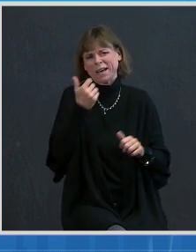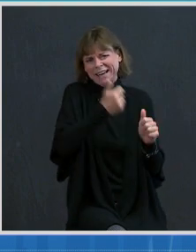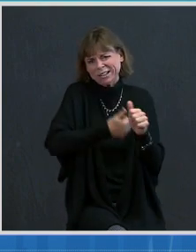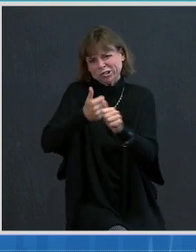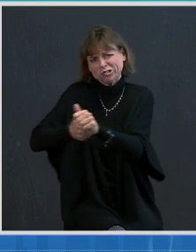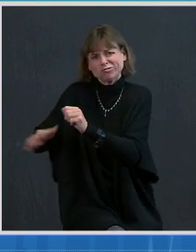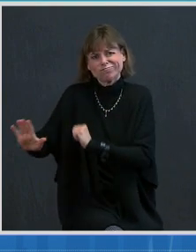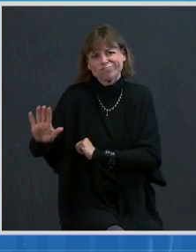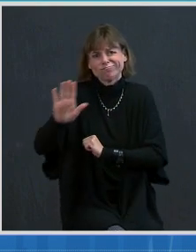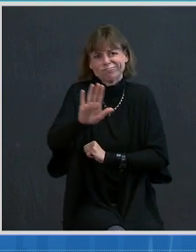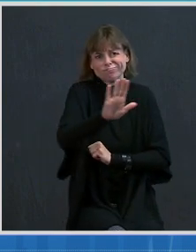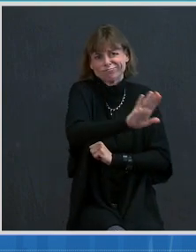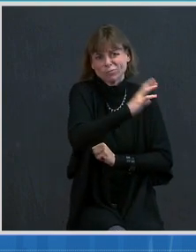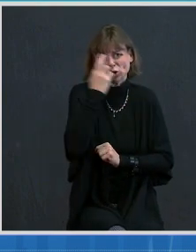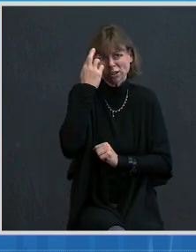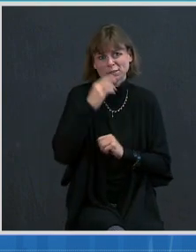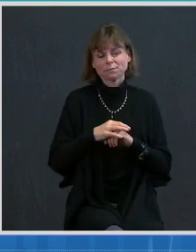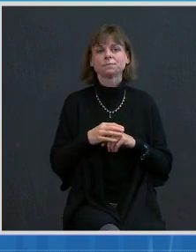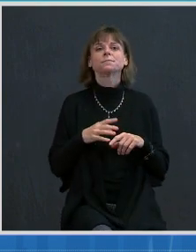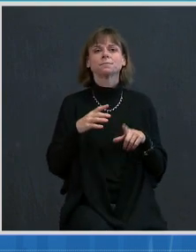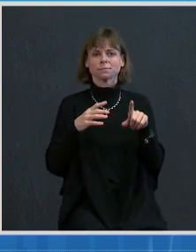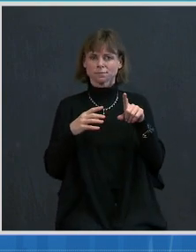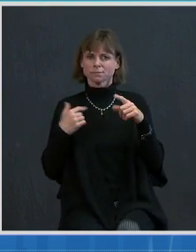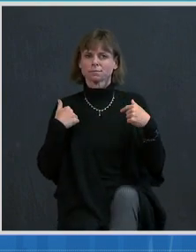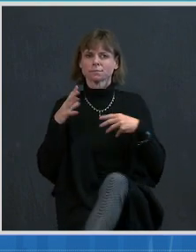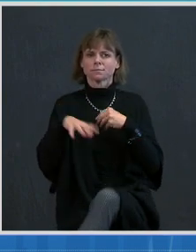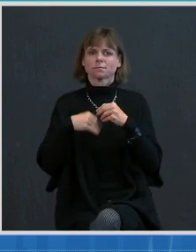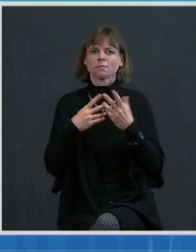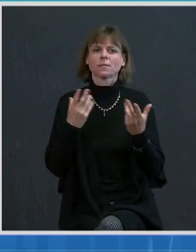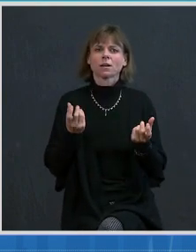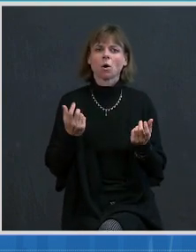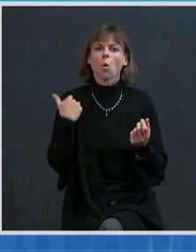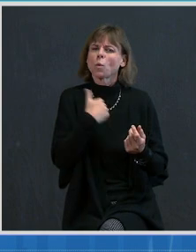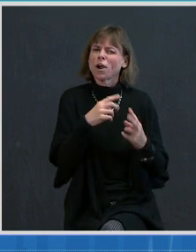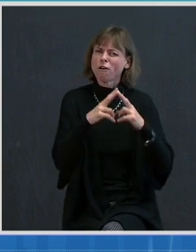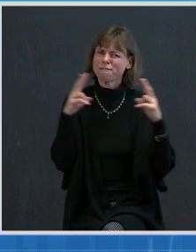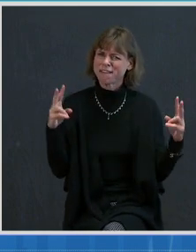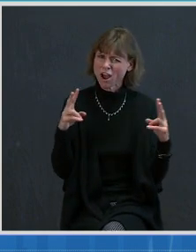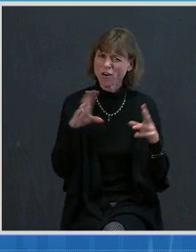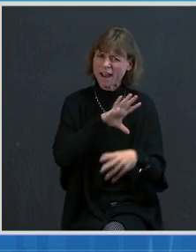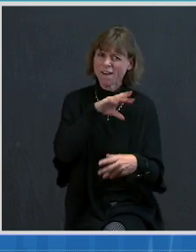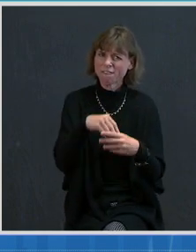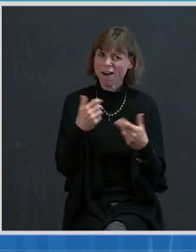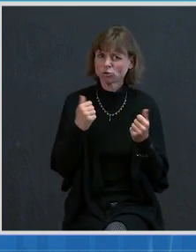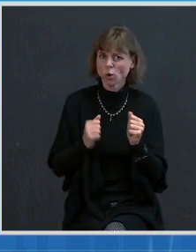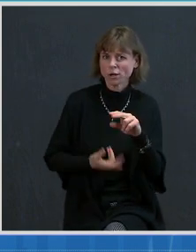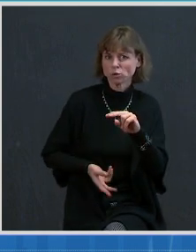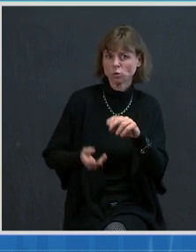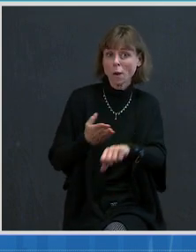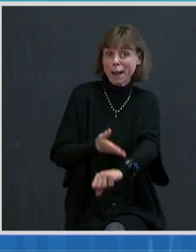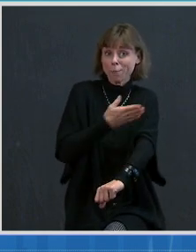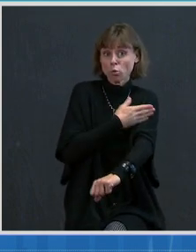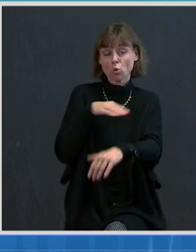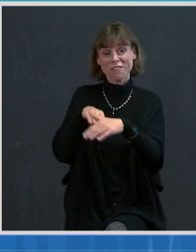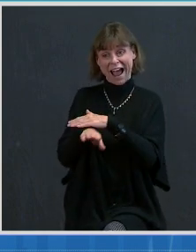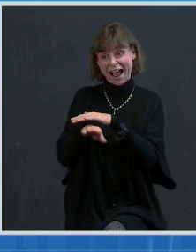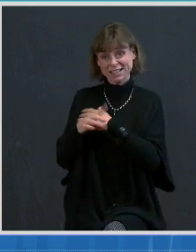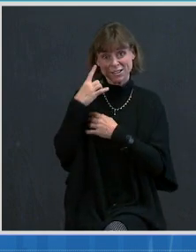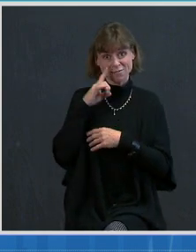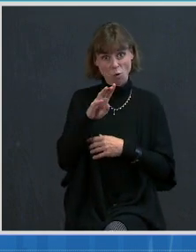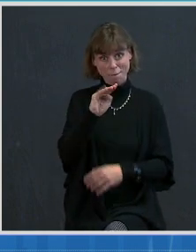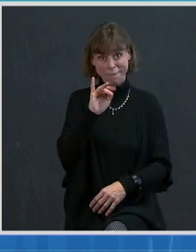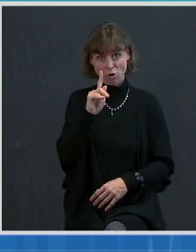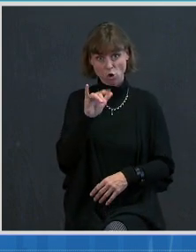We also are very, very much involved in trying to get better access for the minority populations.